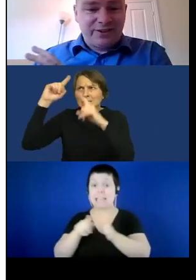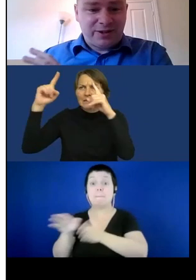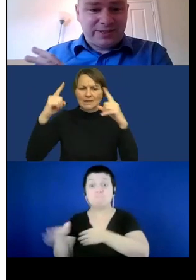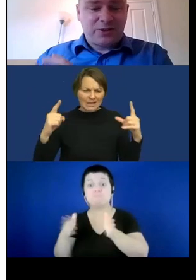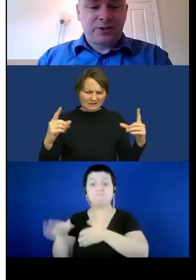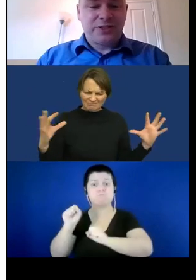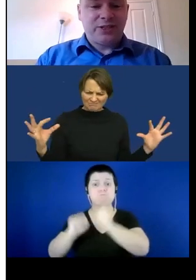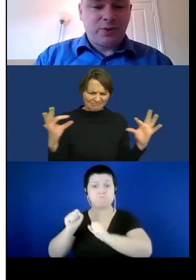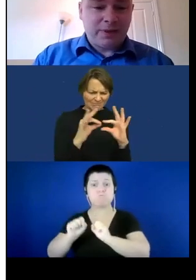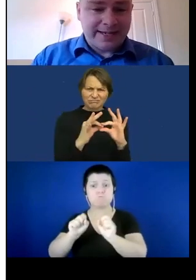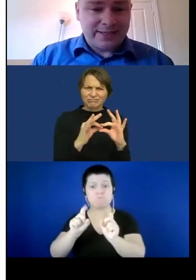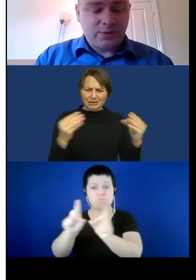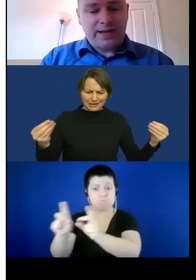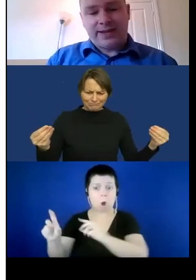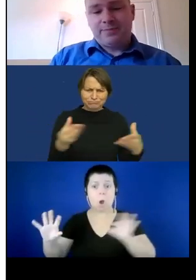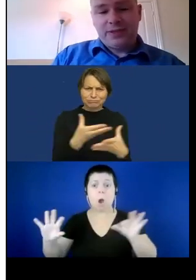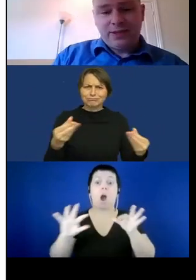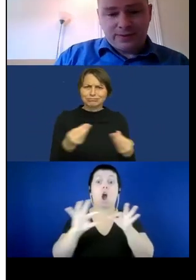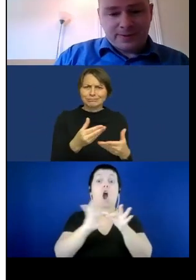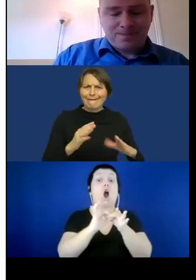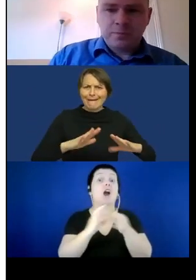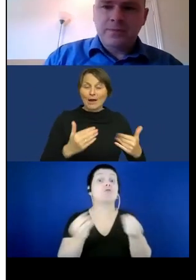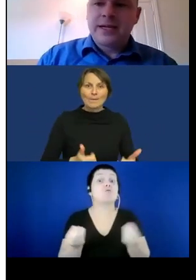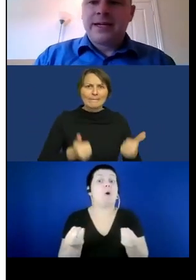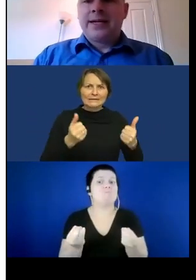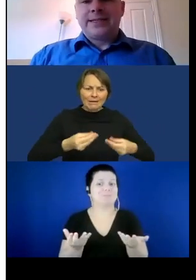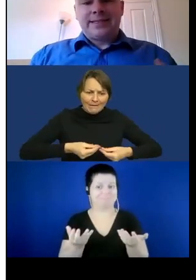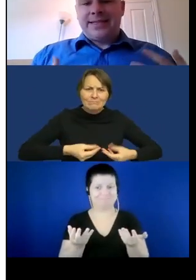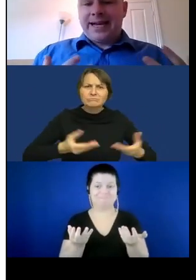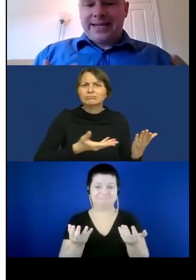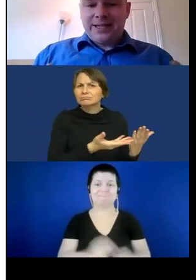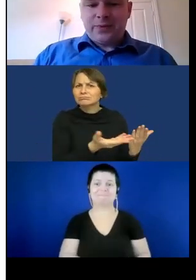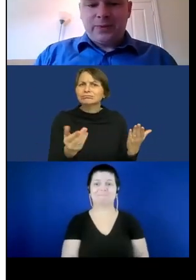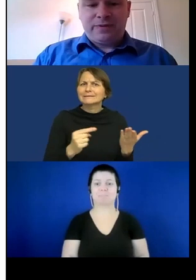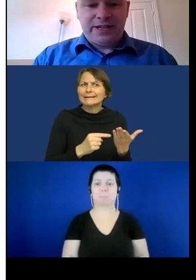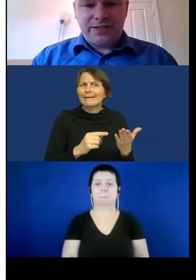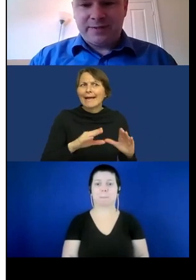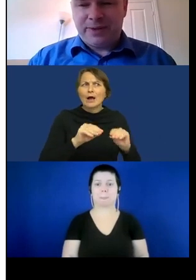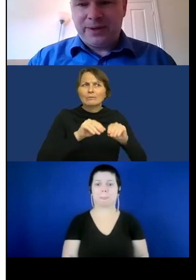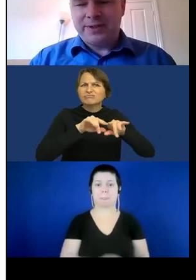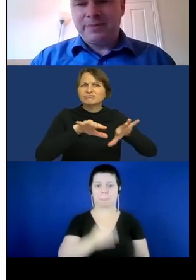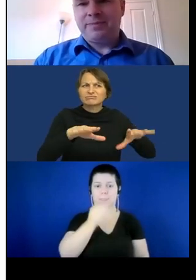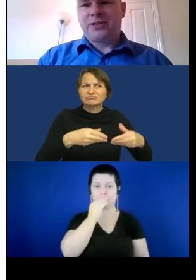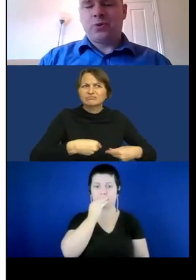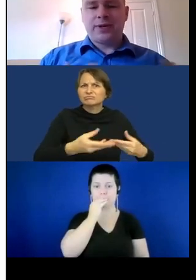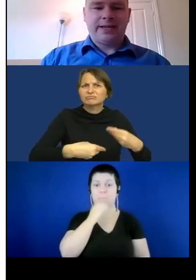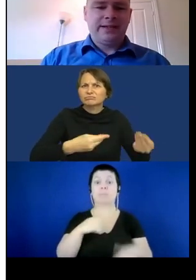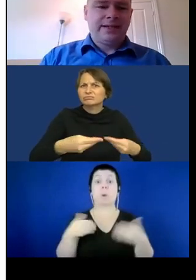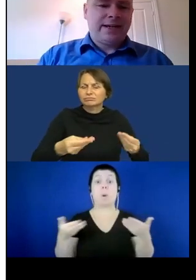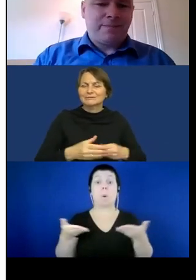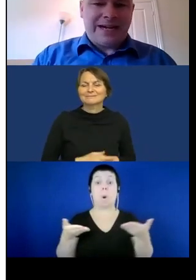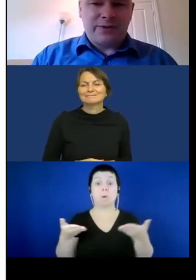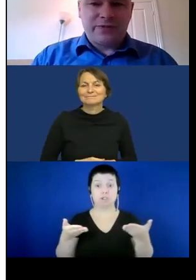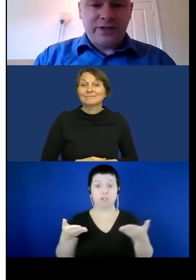getting those technologies to a place where they can be used. Today we will finish the symposium by talking